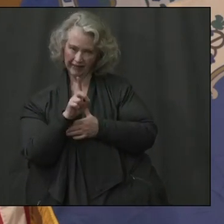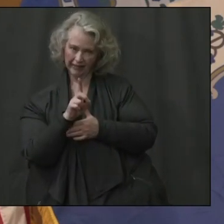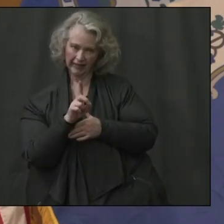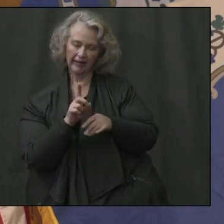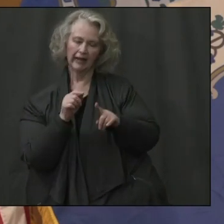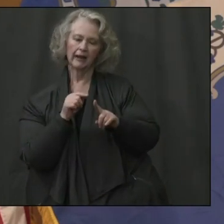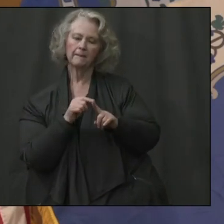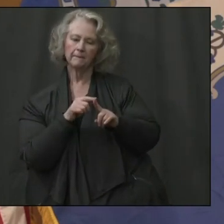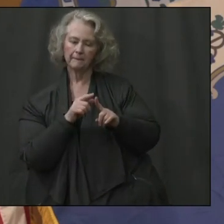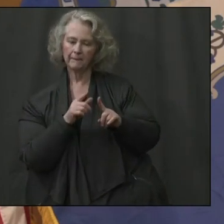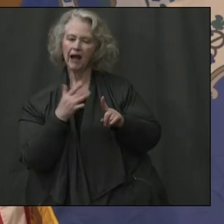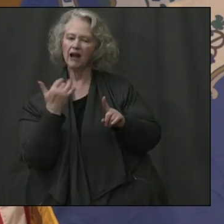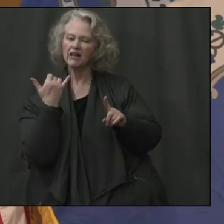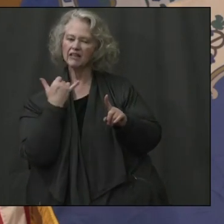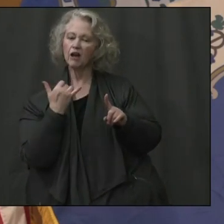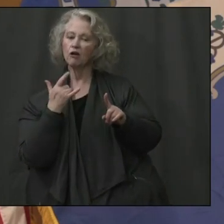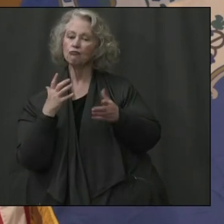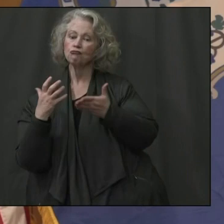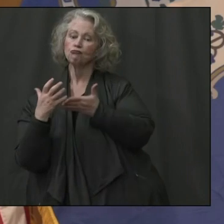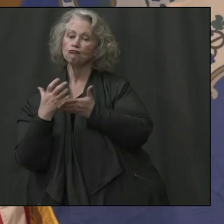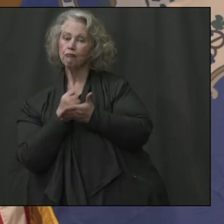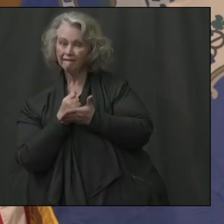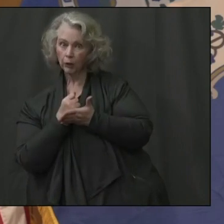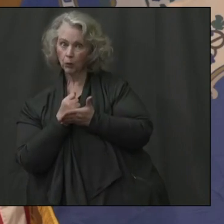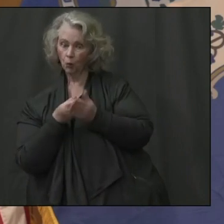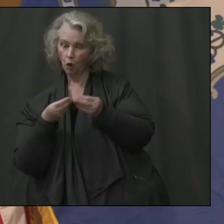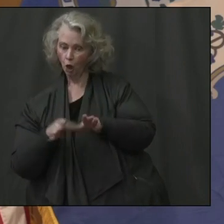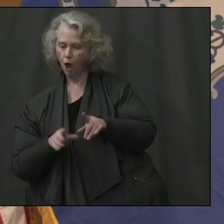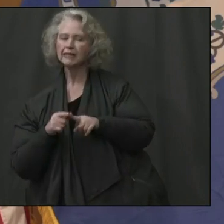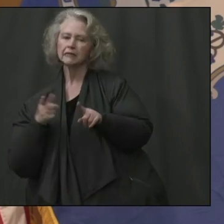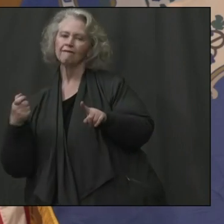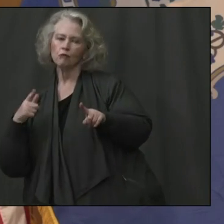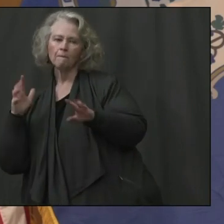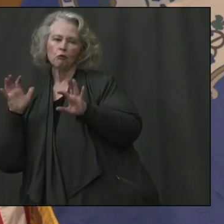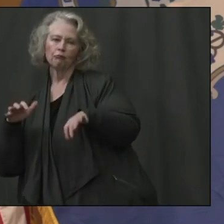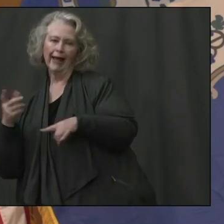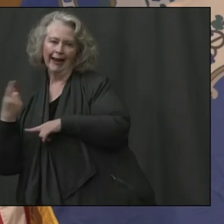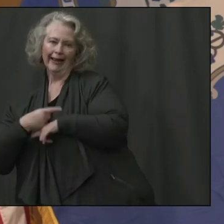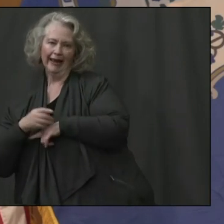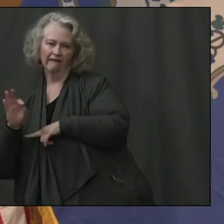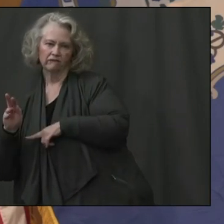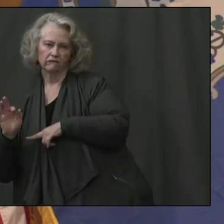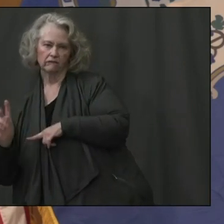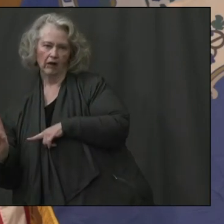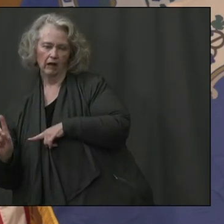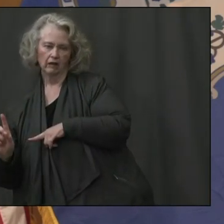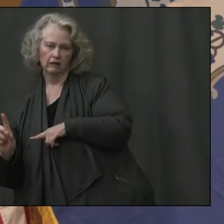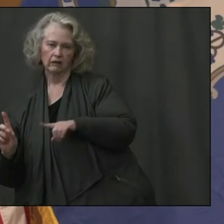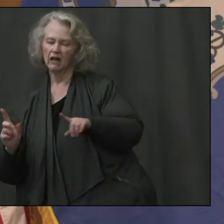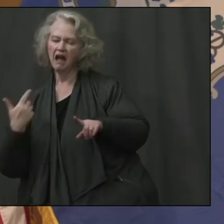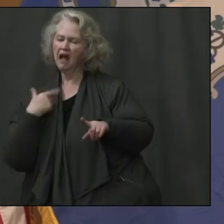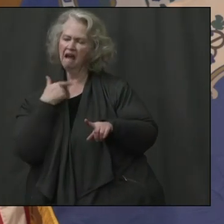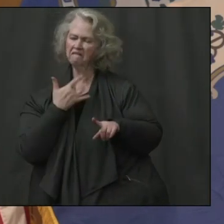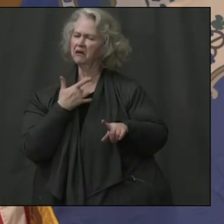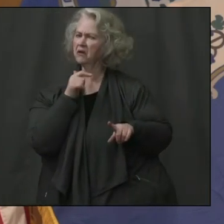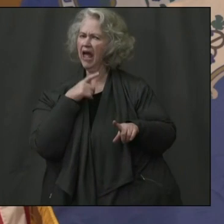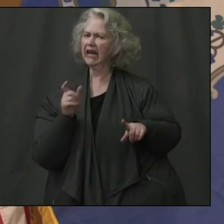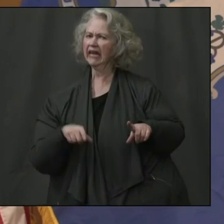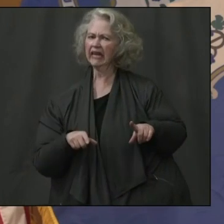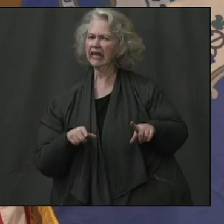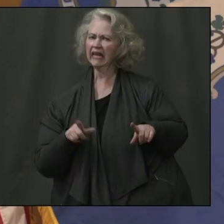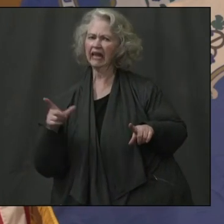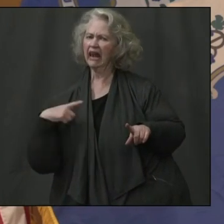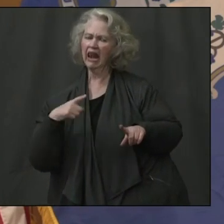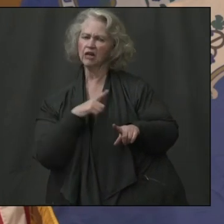would 100% come from the rainy day fund. I don't anticipate requiring, um, an appropriation or legislative action. Uh,